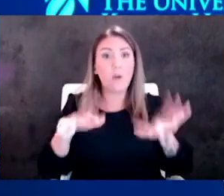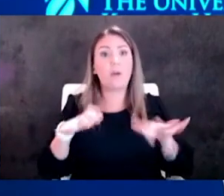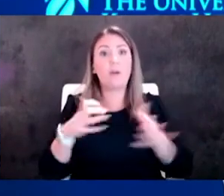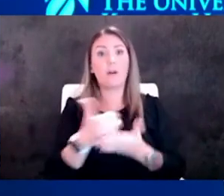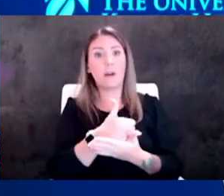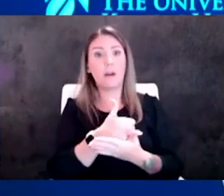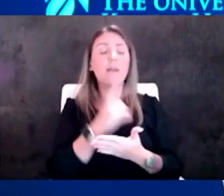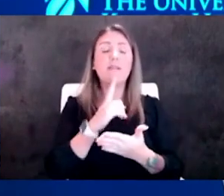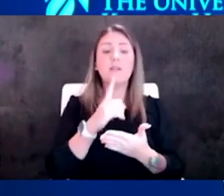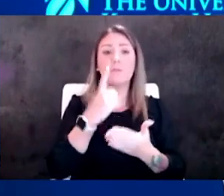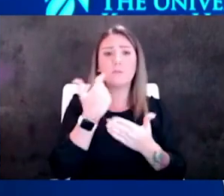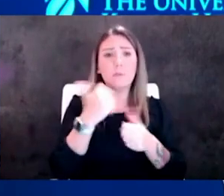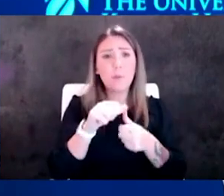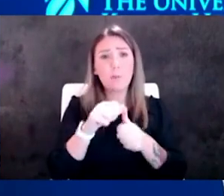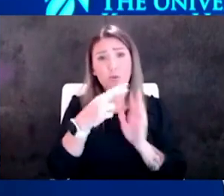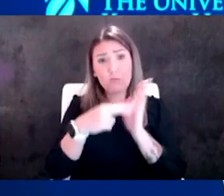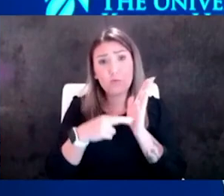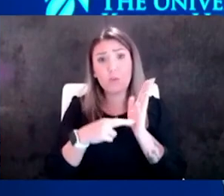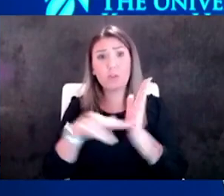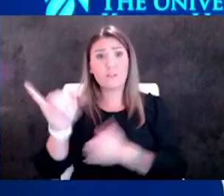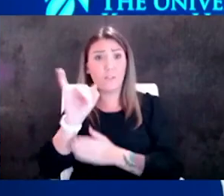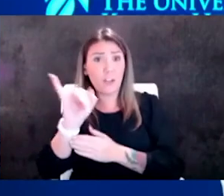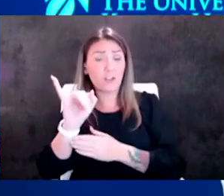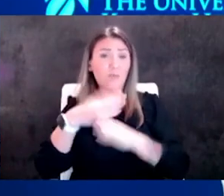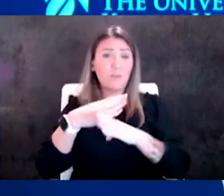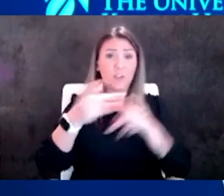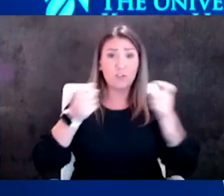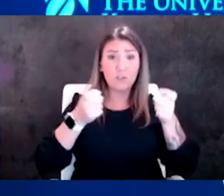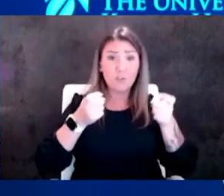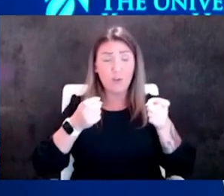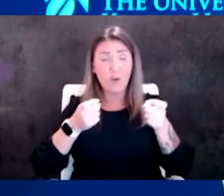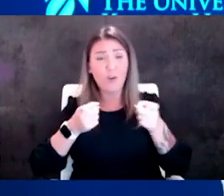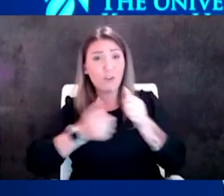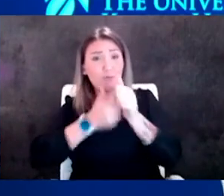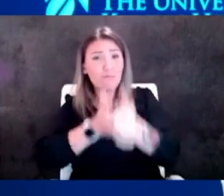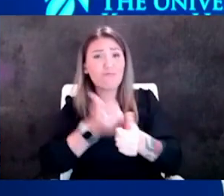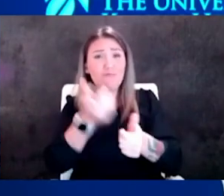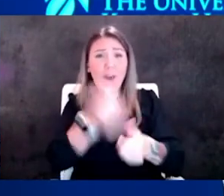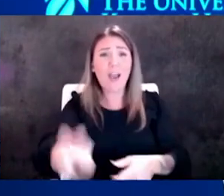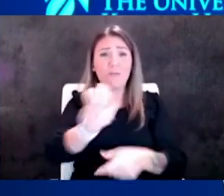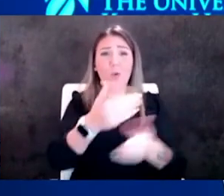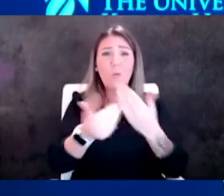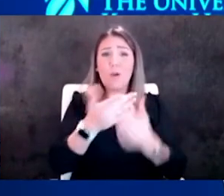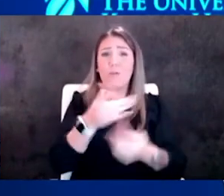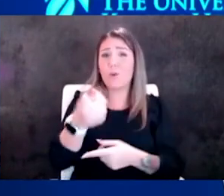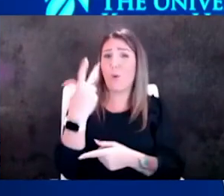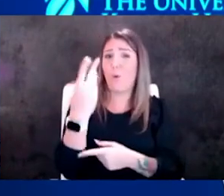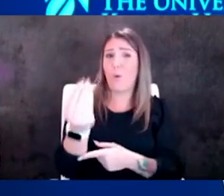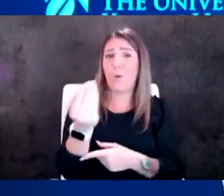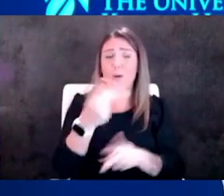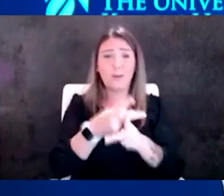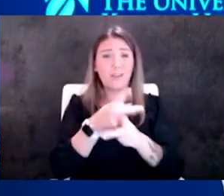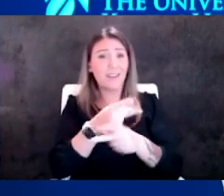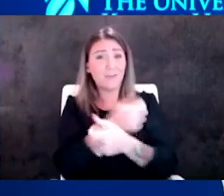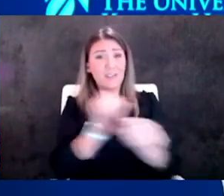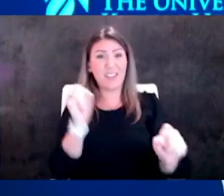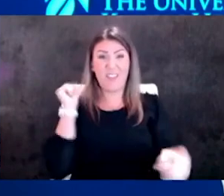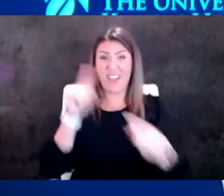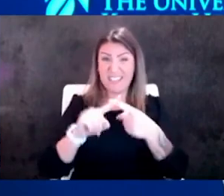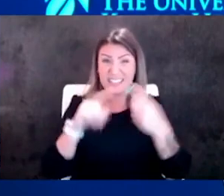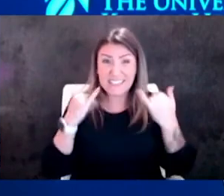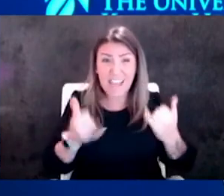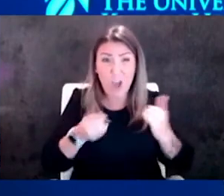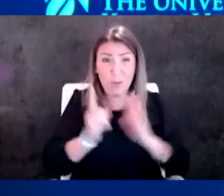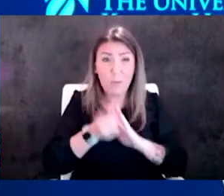infection prevention and control they travel with you wherever you go they keep you safe even upon to this moment and every moment going